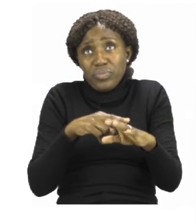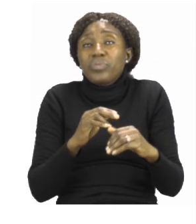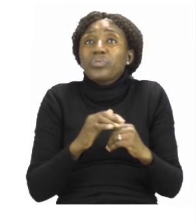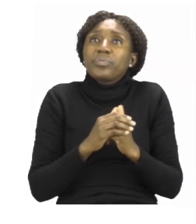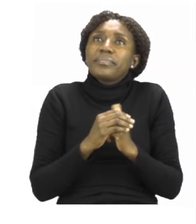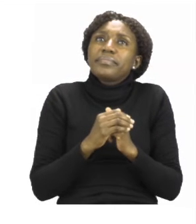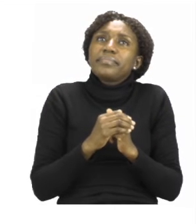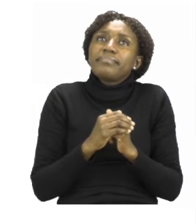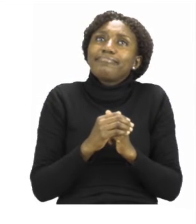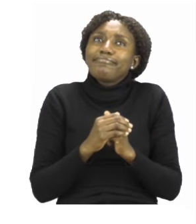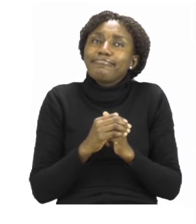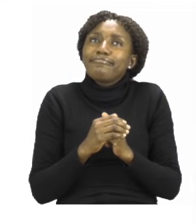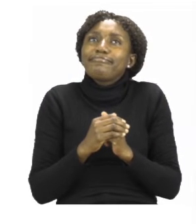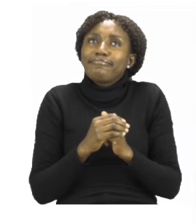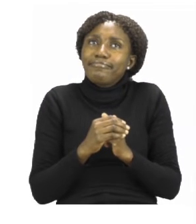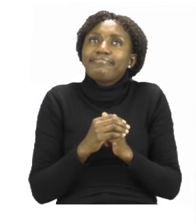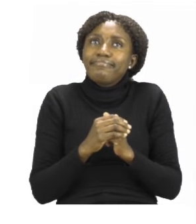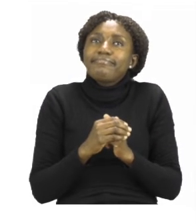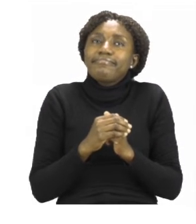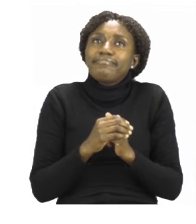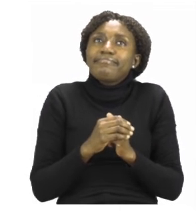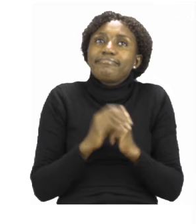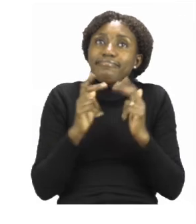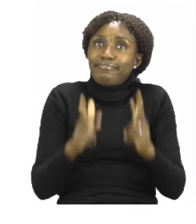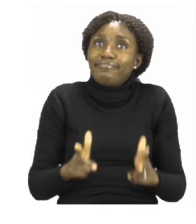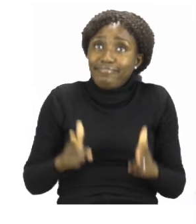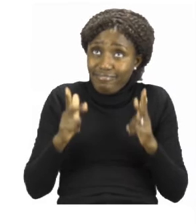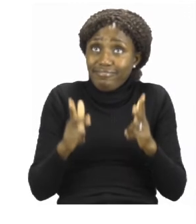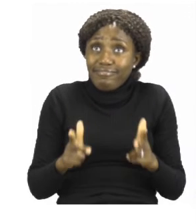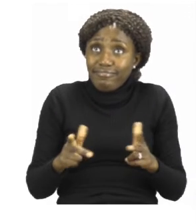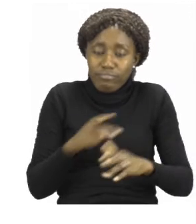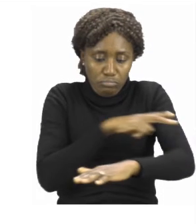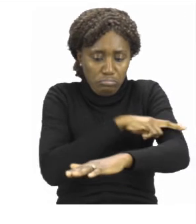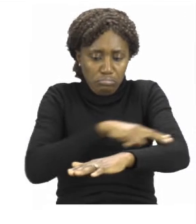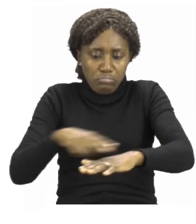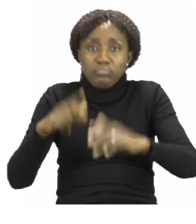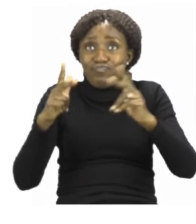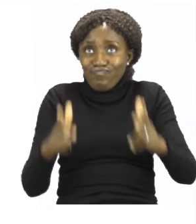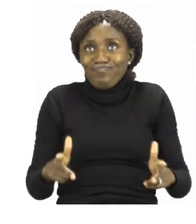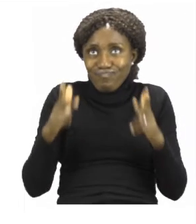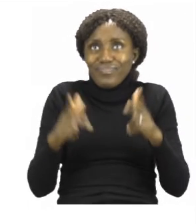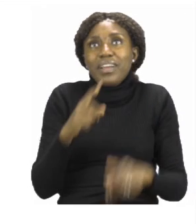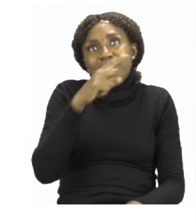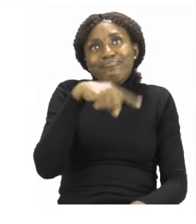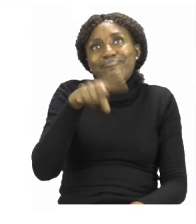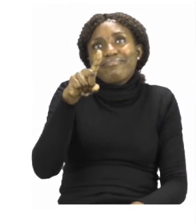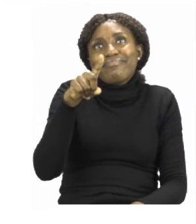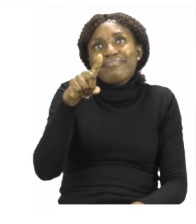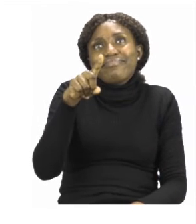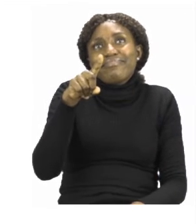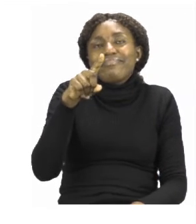Now if you said a train is used on the railway then you are